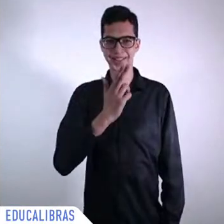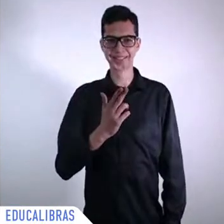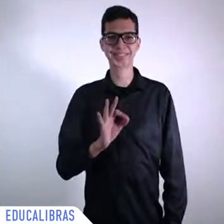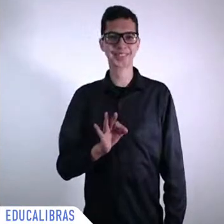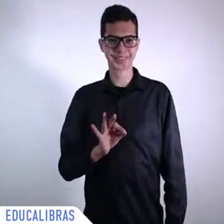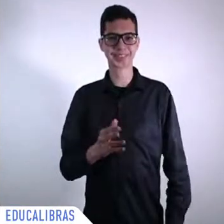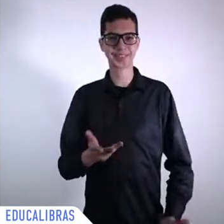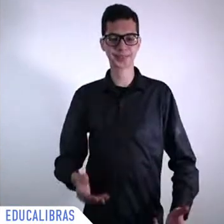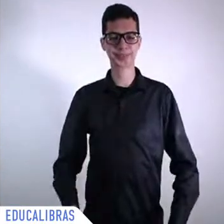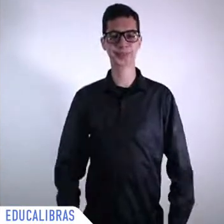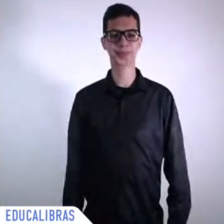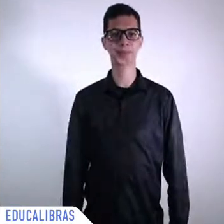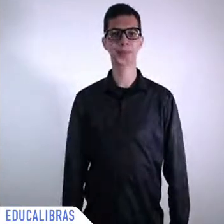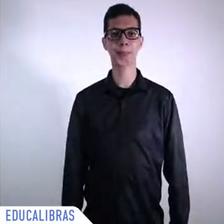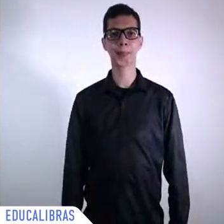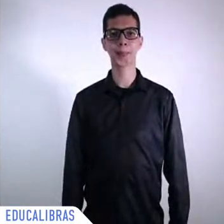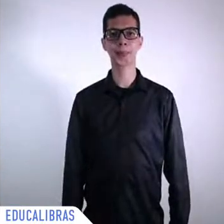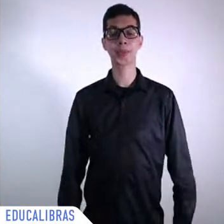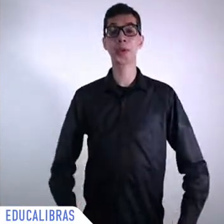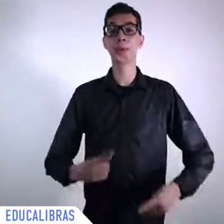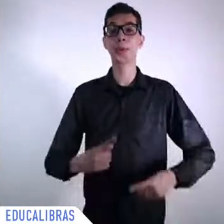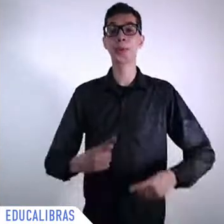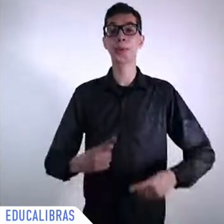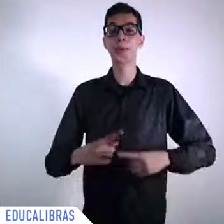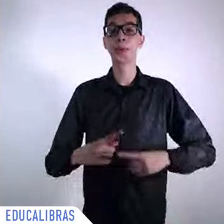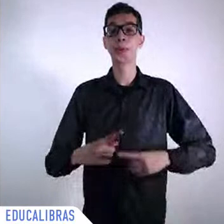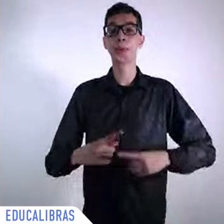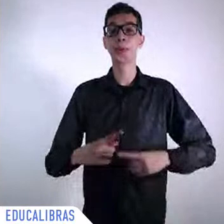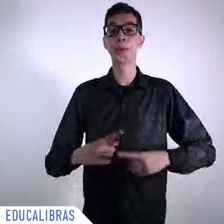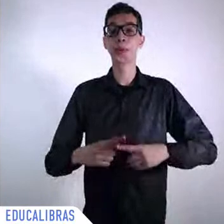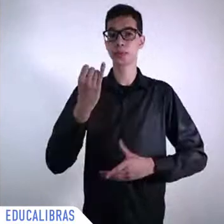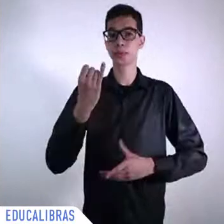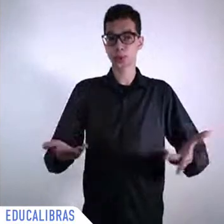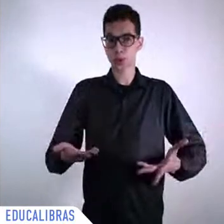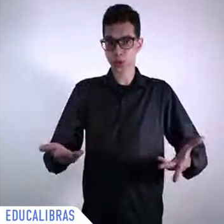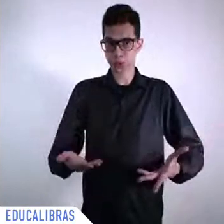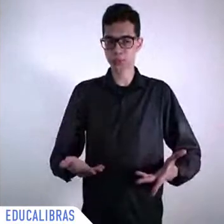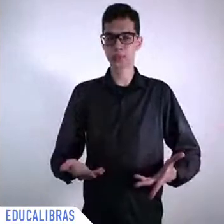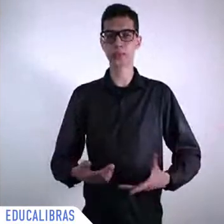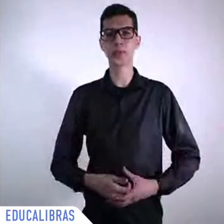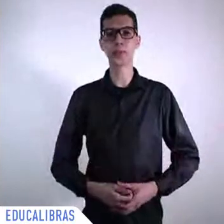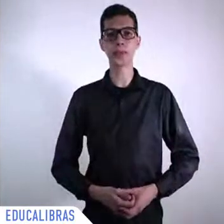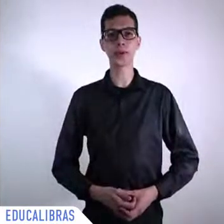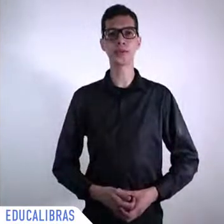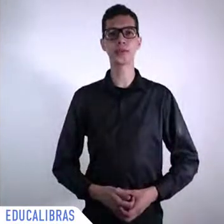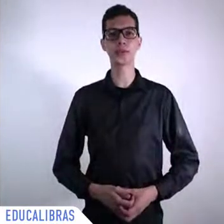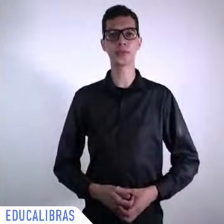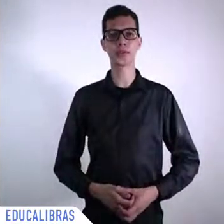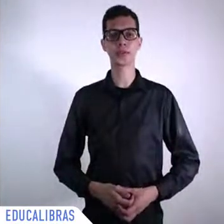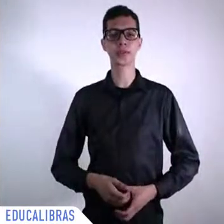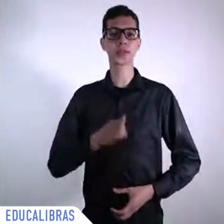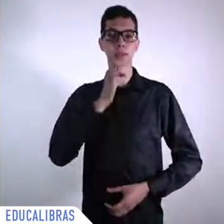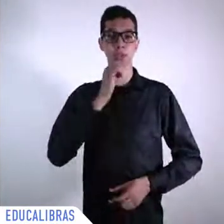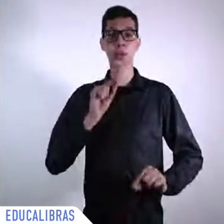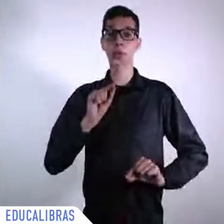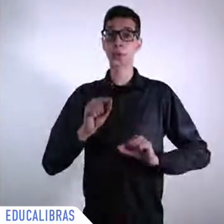present day so much discussed in present days Brazil has been always a leader in the question of allowing access